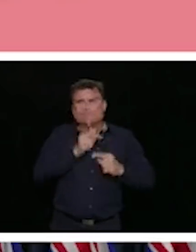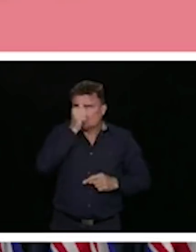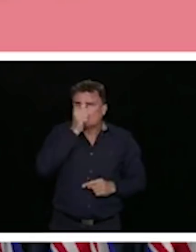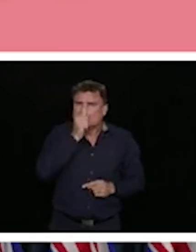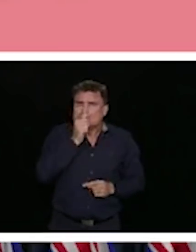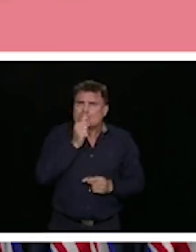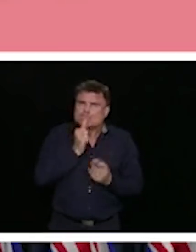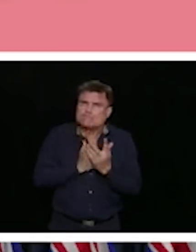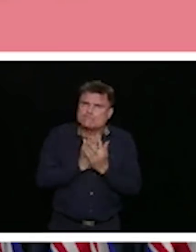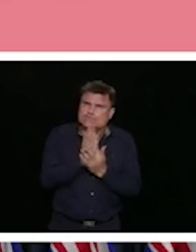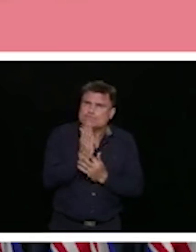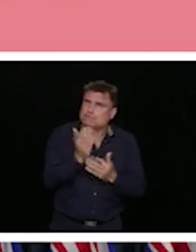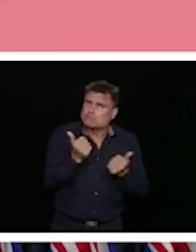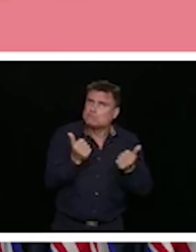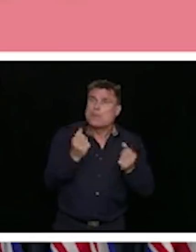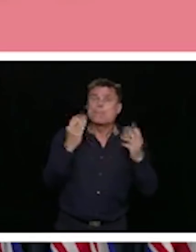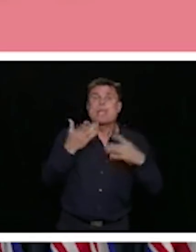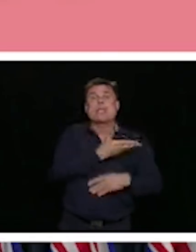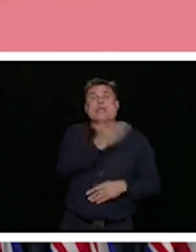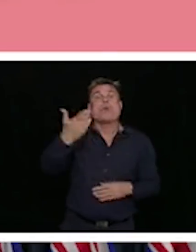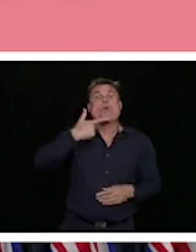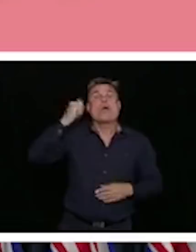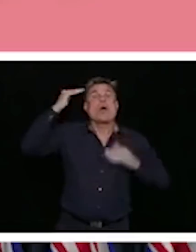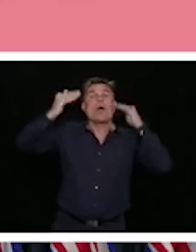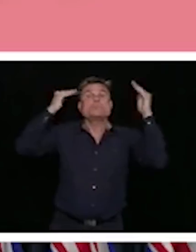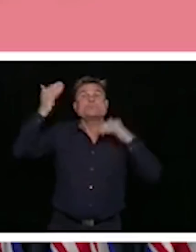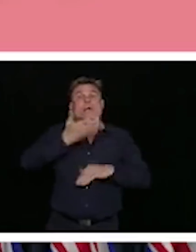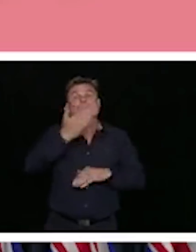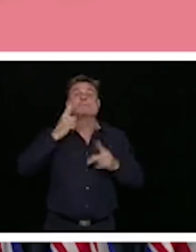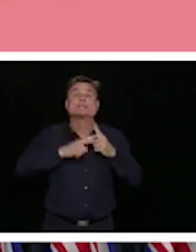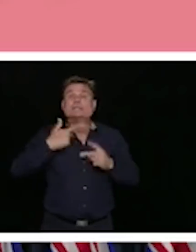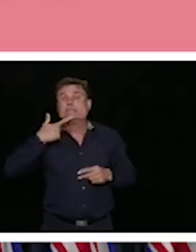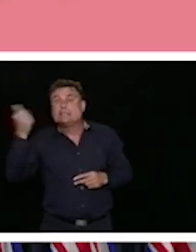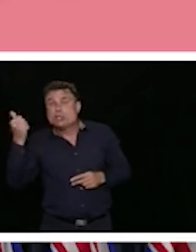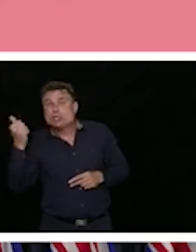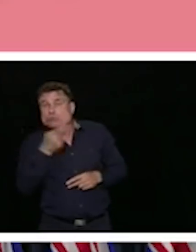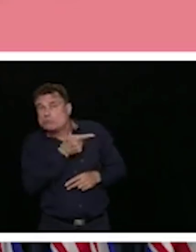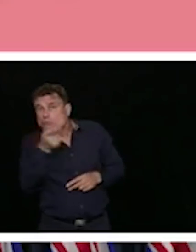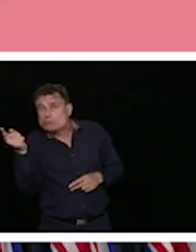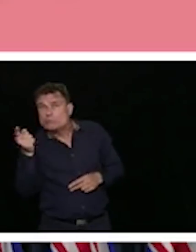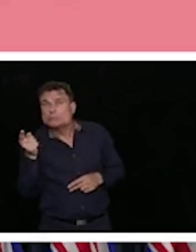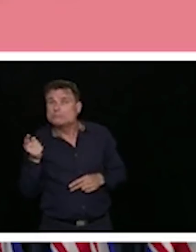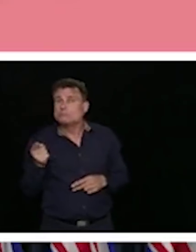that makes me heartened for how we can support each other getting through this.